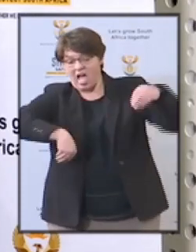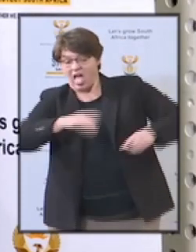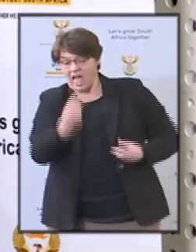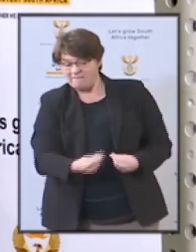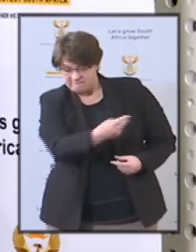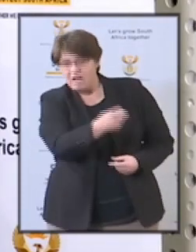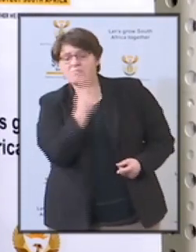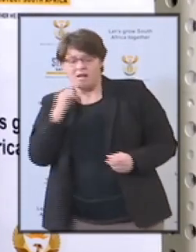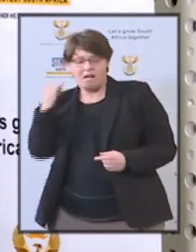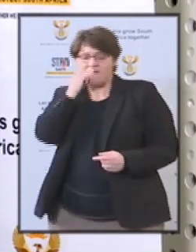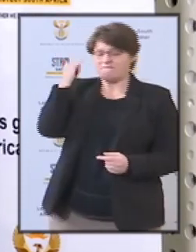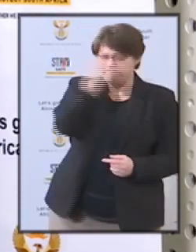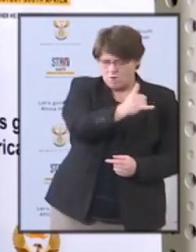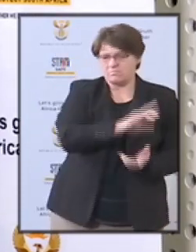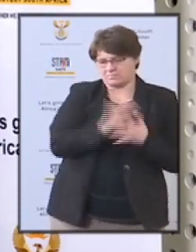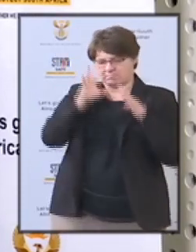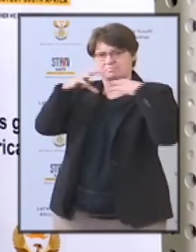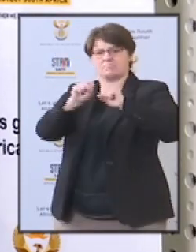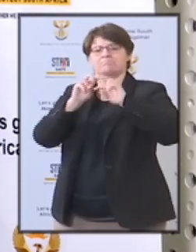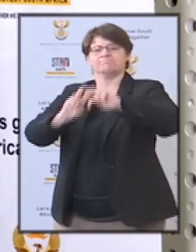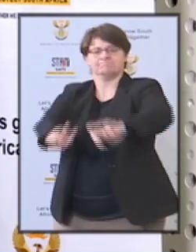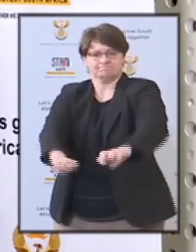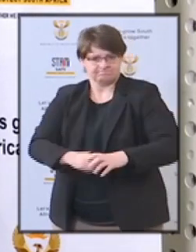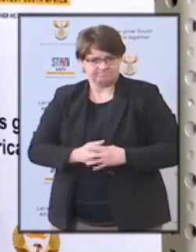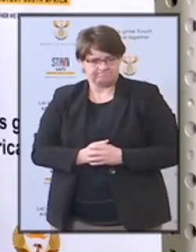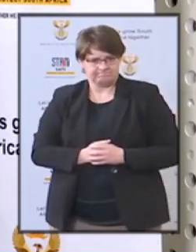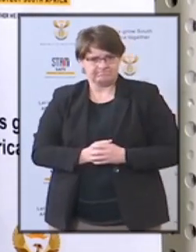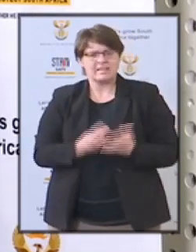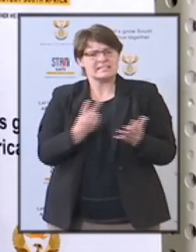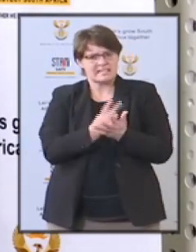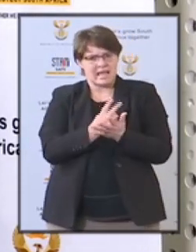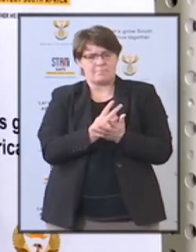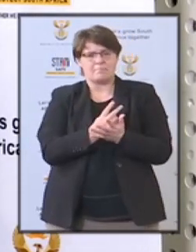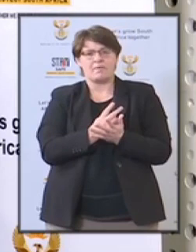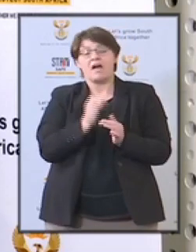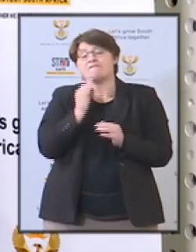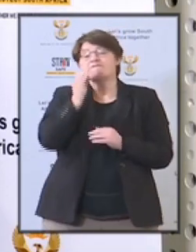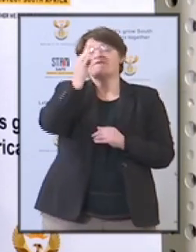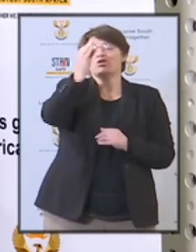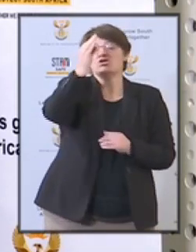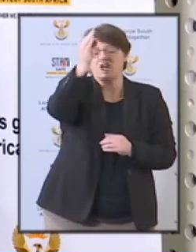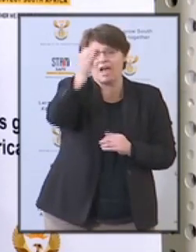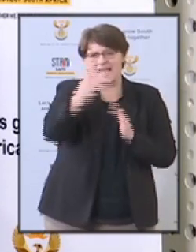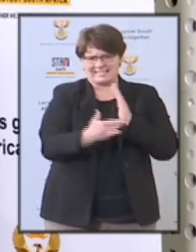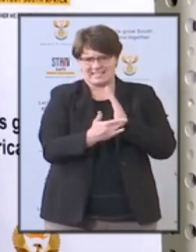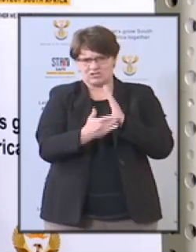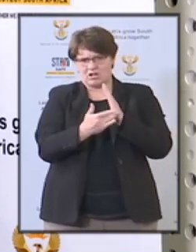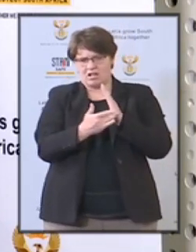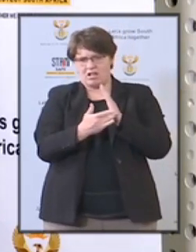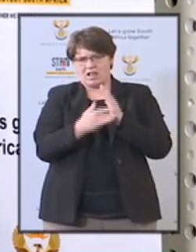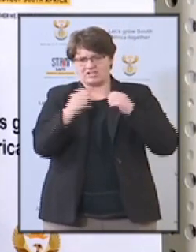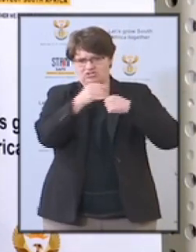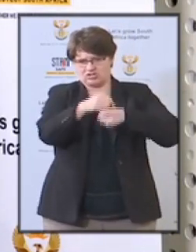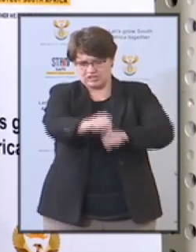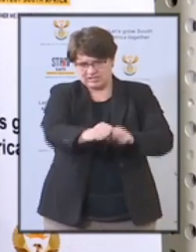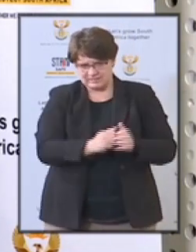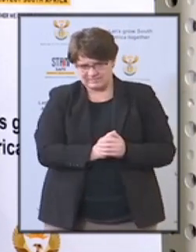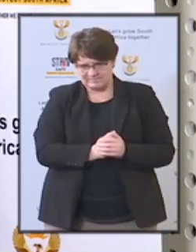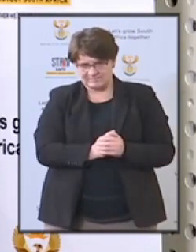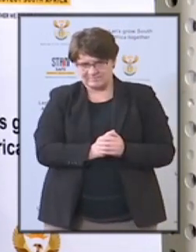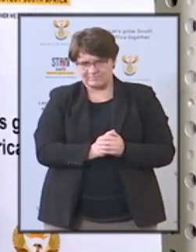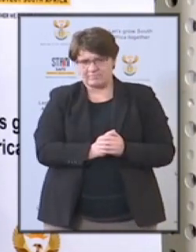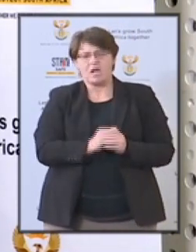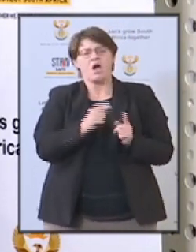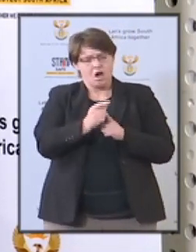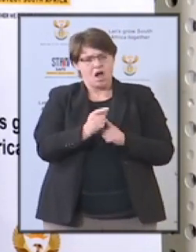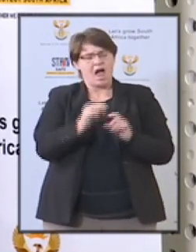The National Digital and Future Skills Strategy Cabinet approved the publication of the National Digital